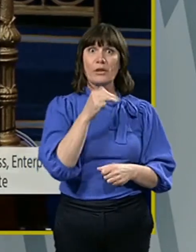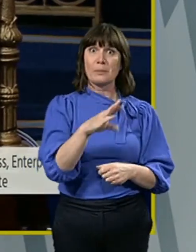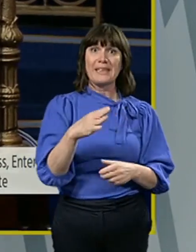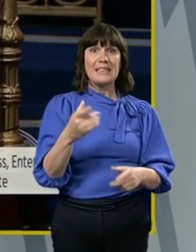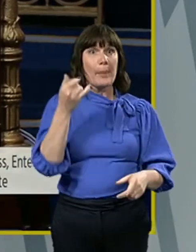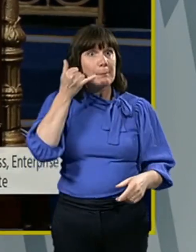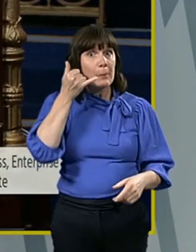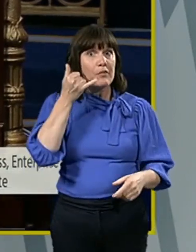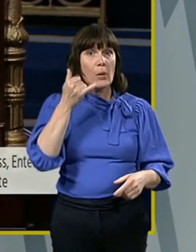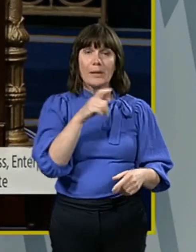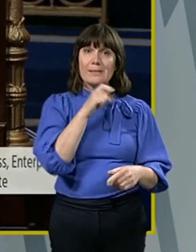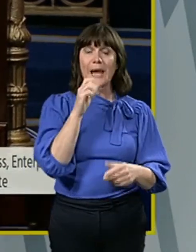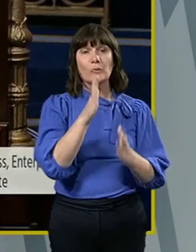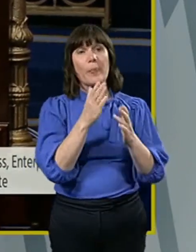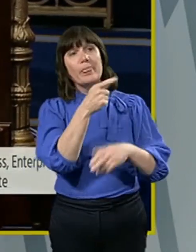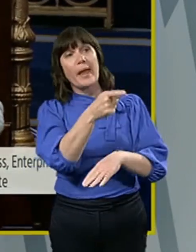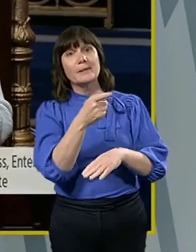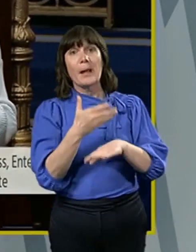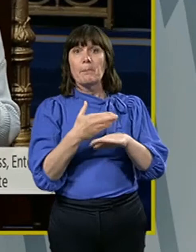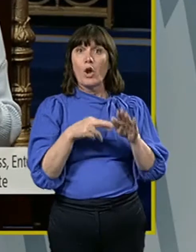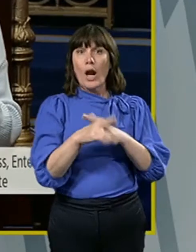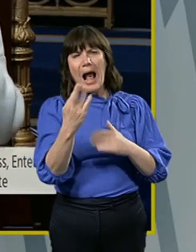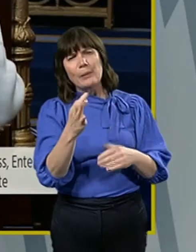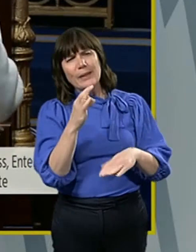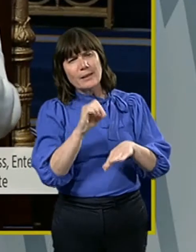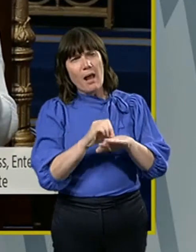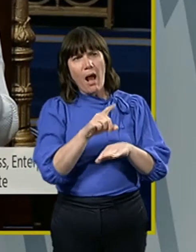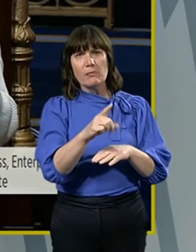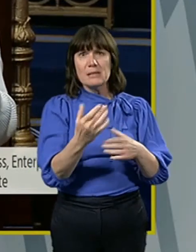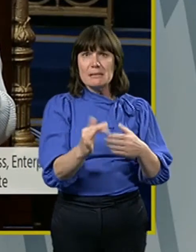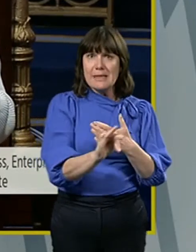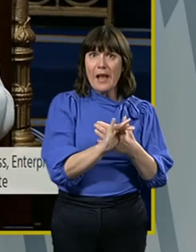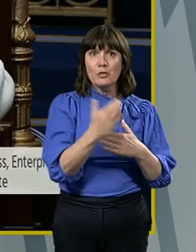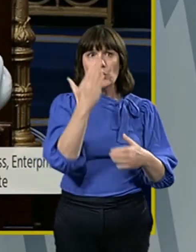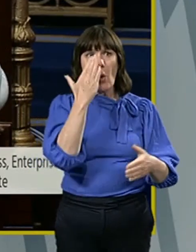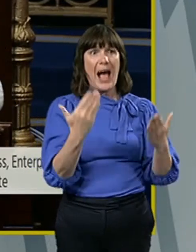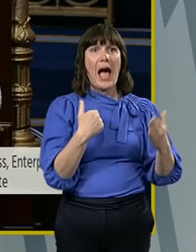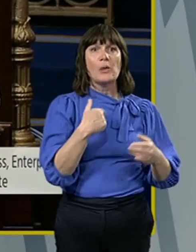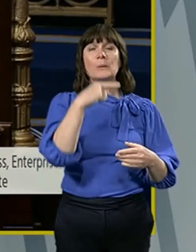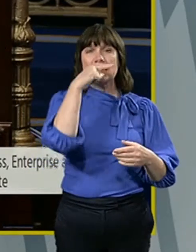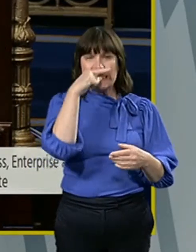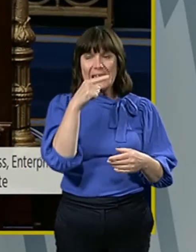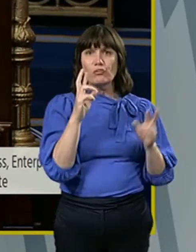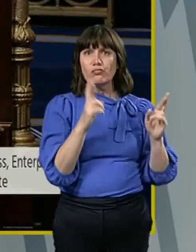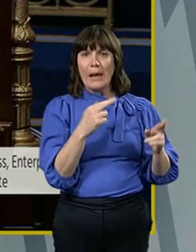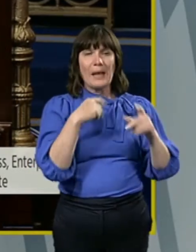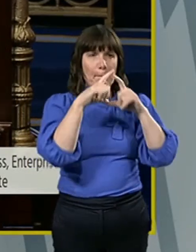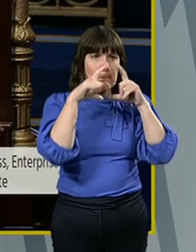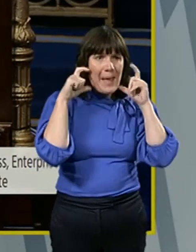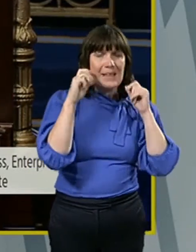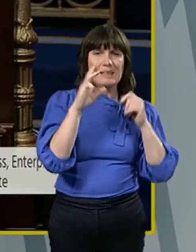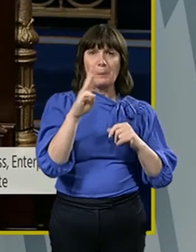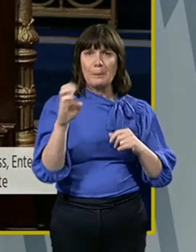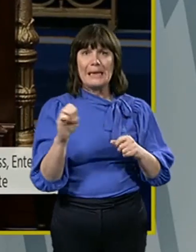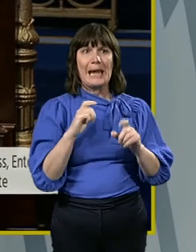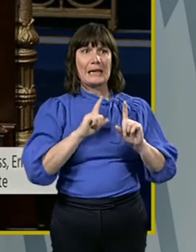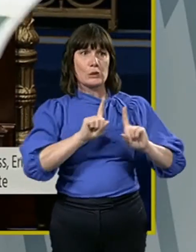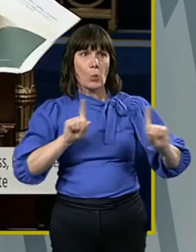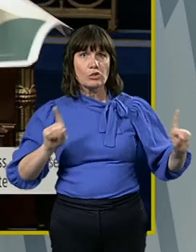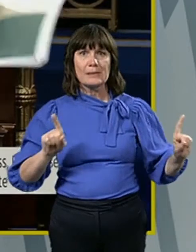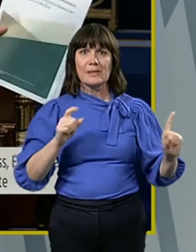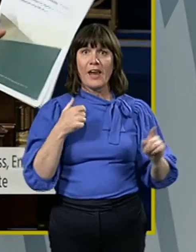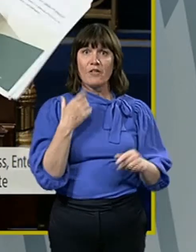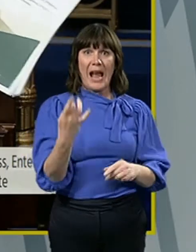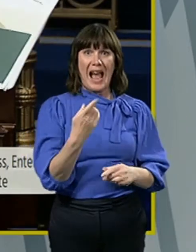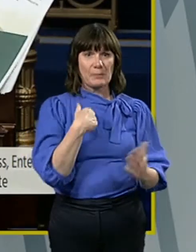up the phone and say to the employer how are you getting on there? Do you know about sneezing and masking and PPEs and distancing? Because if you